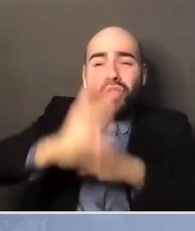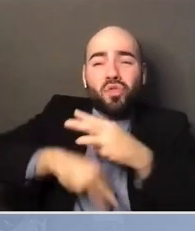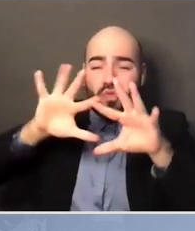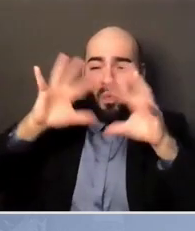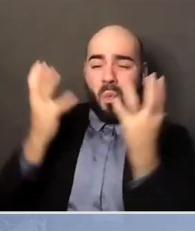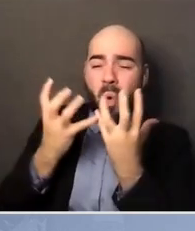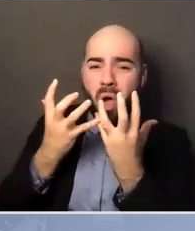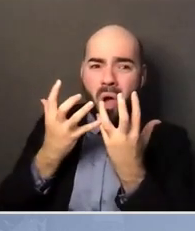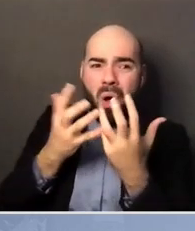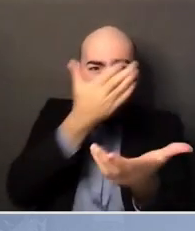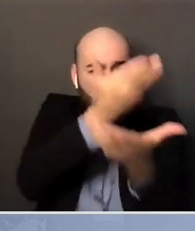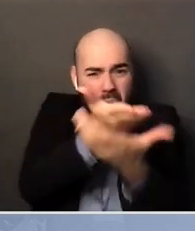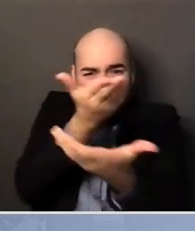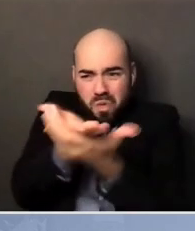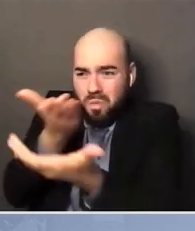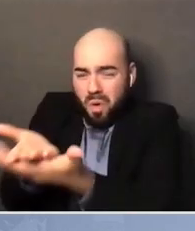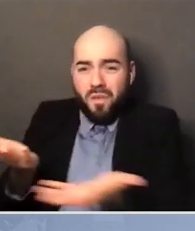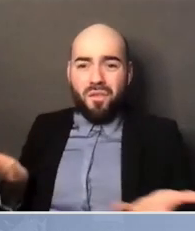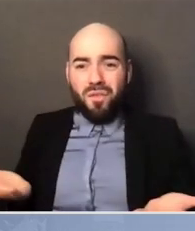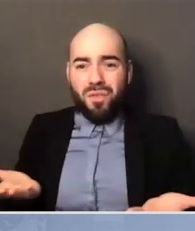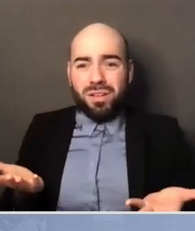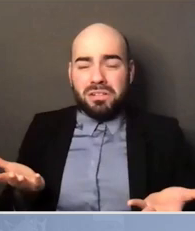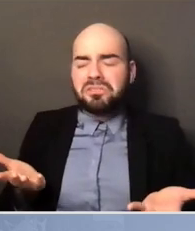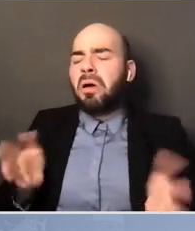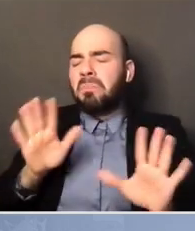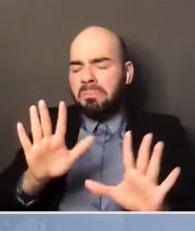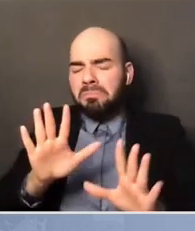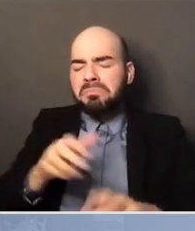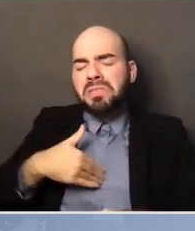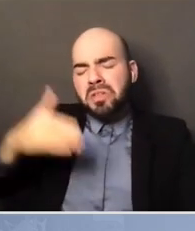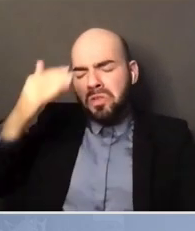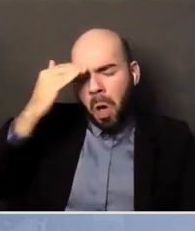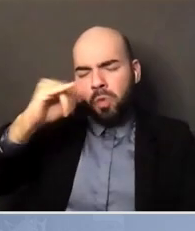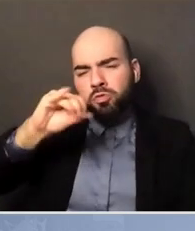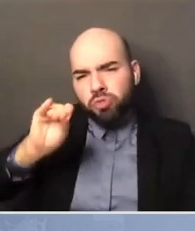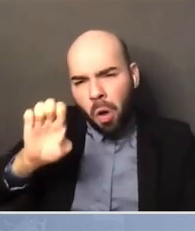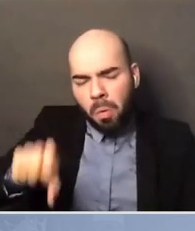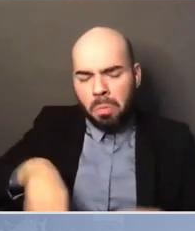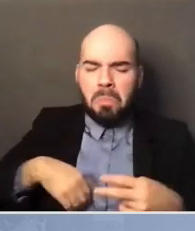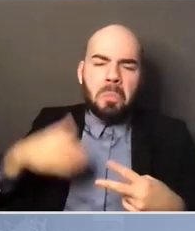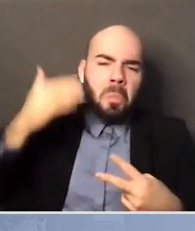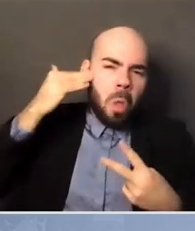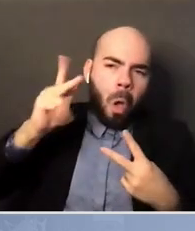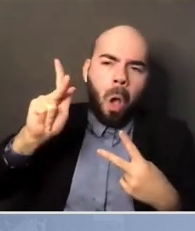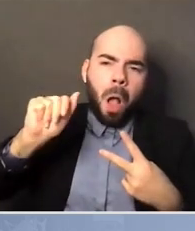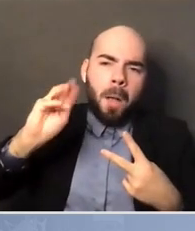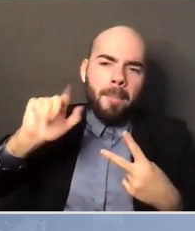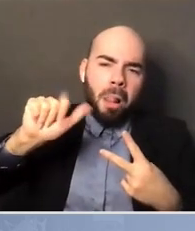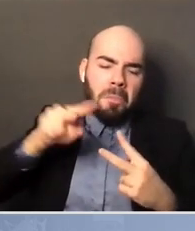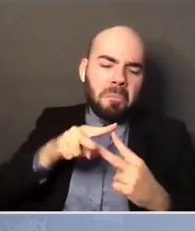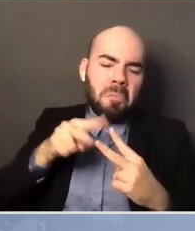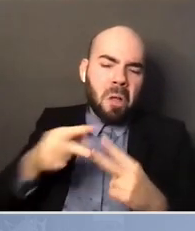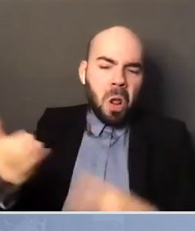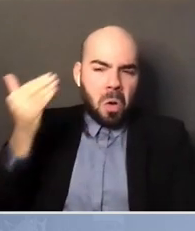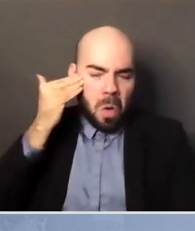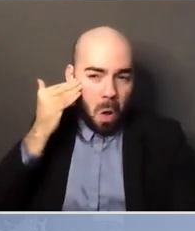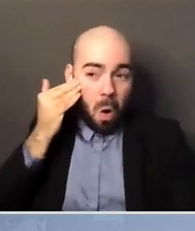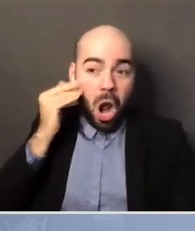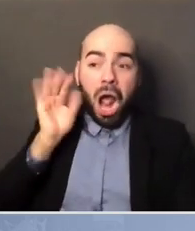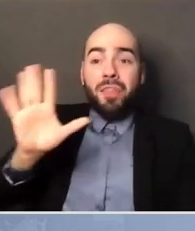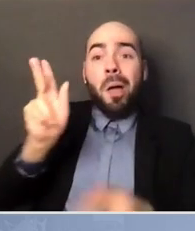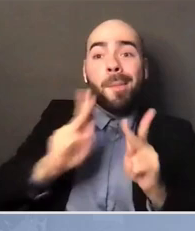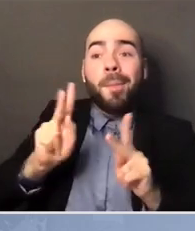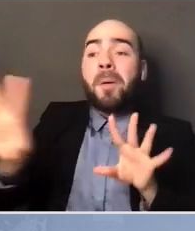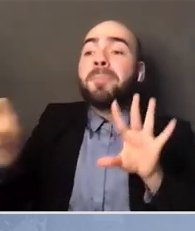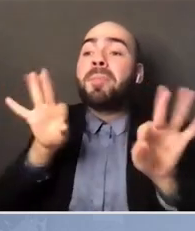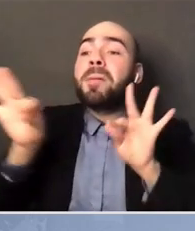knowing Joe as well as I do, knowing Kamala as well as I do, knowing the people that are advising them. I know we